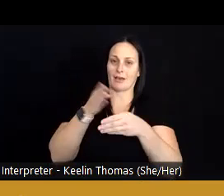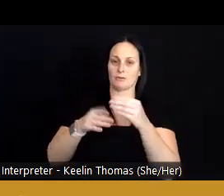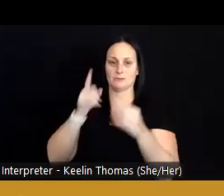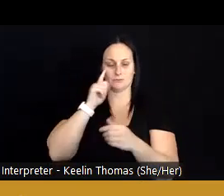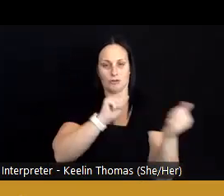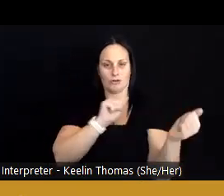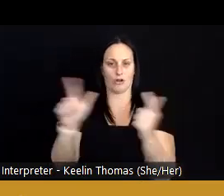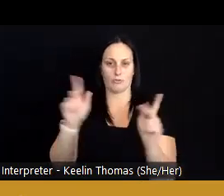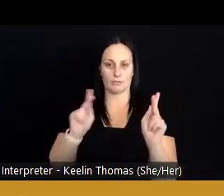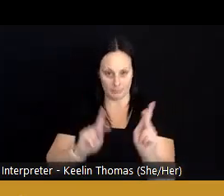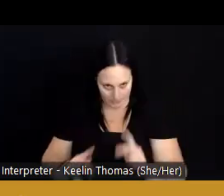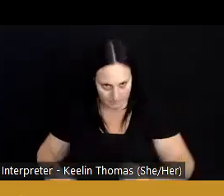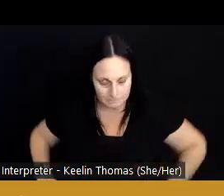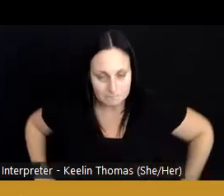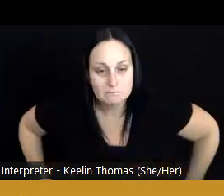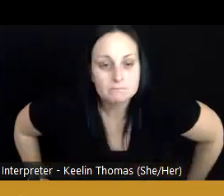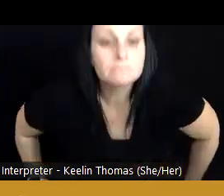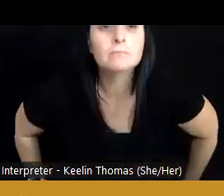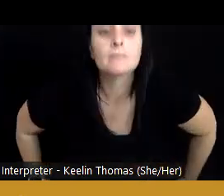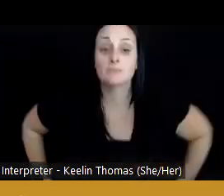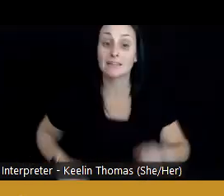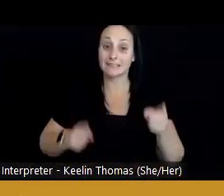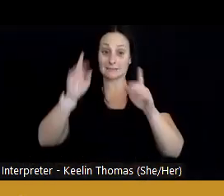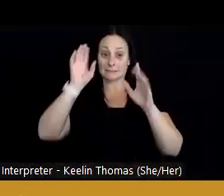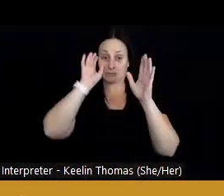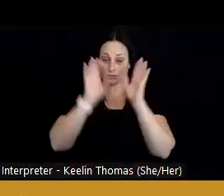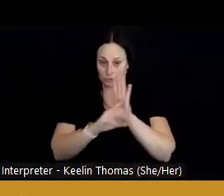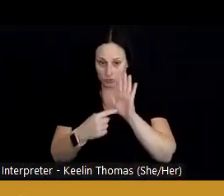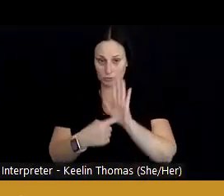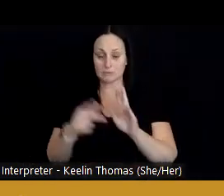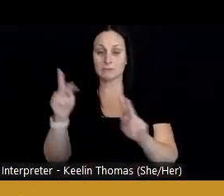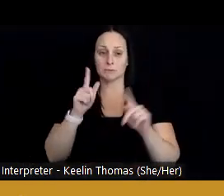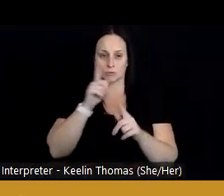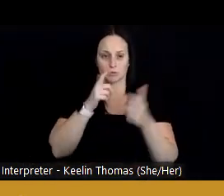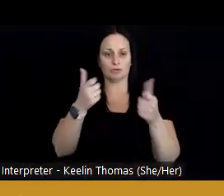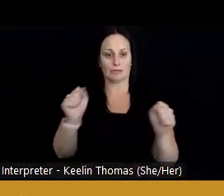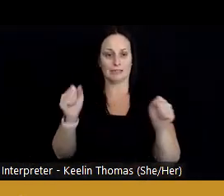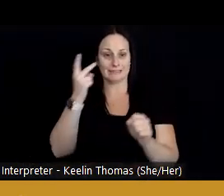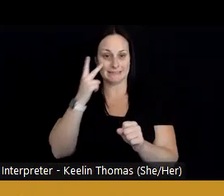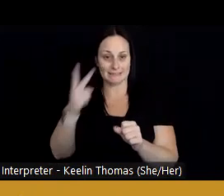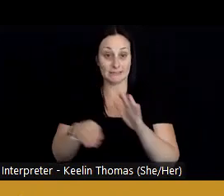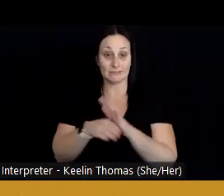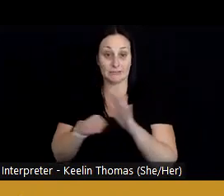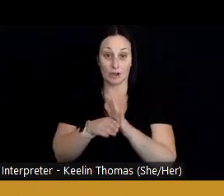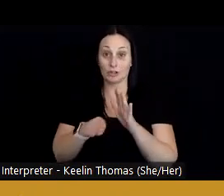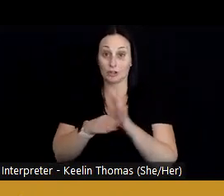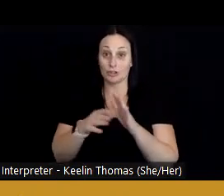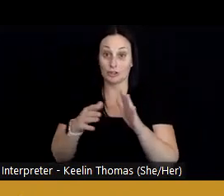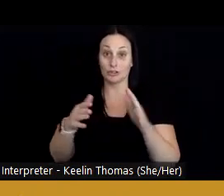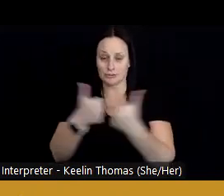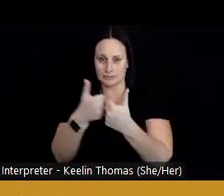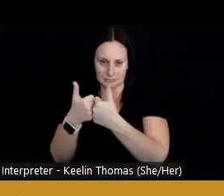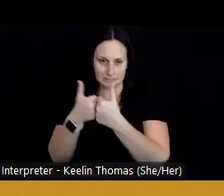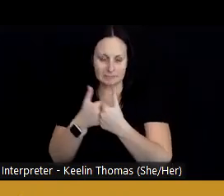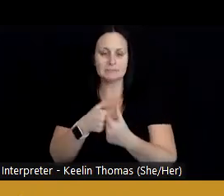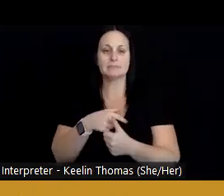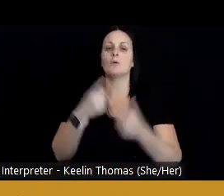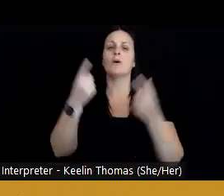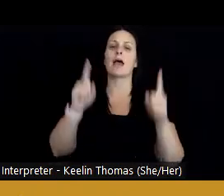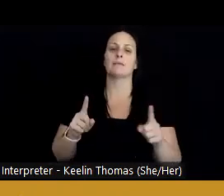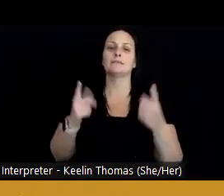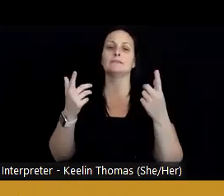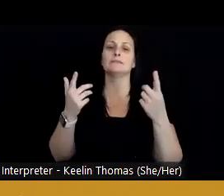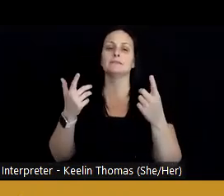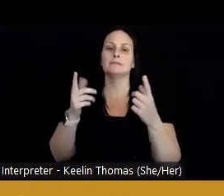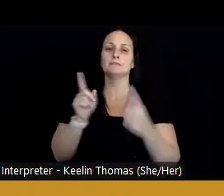this infographic shows individuals who are trying to see a soccer match and what happens when we approach